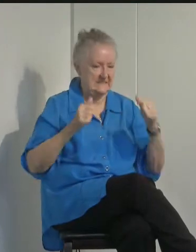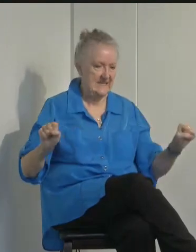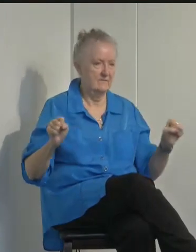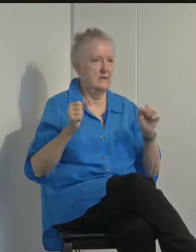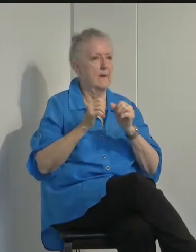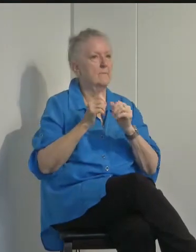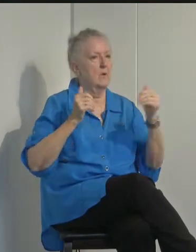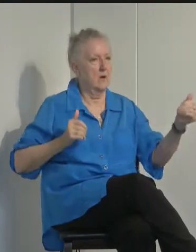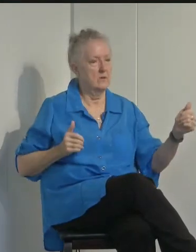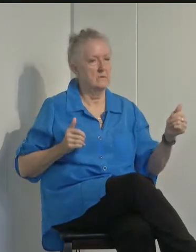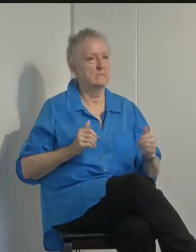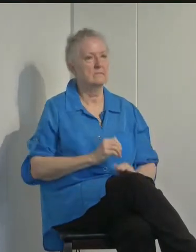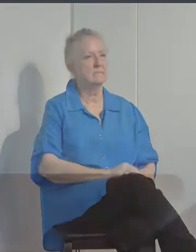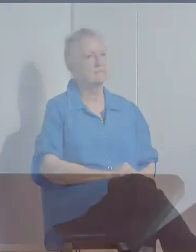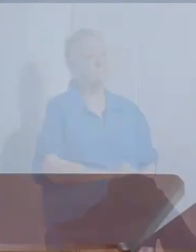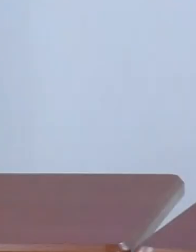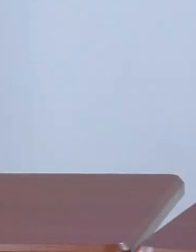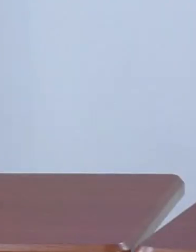Never